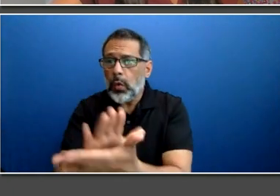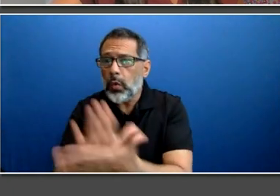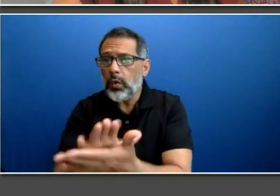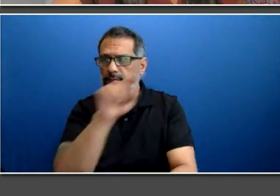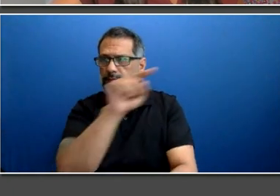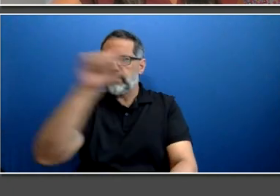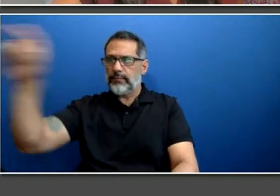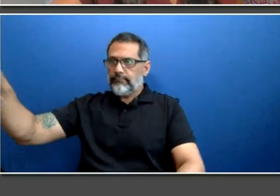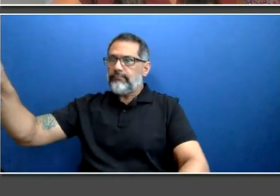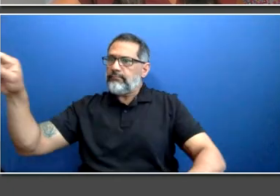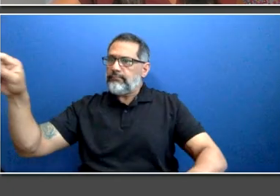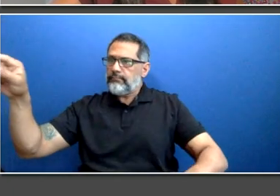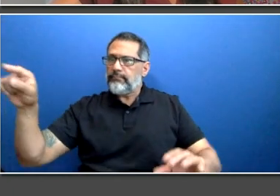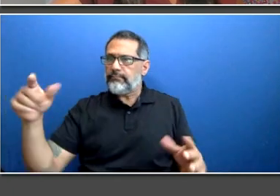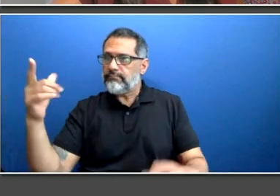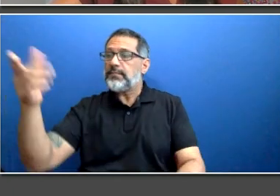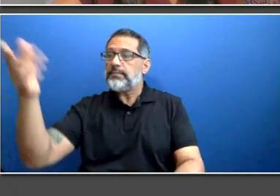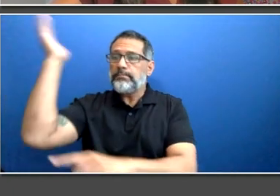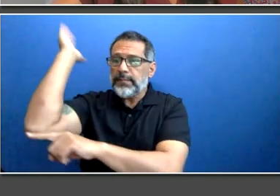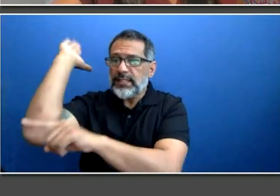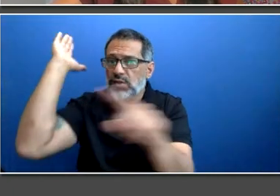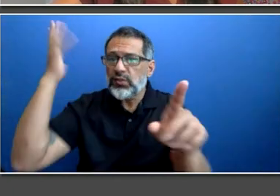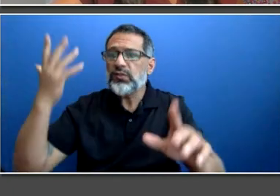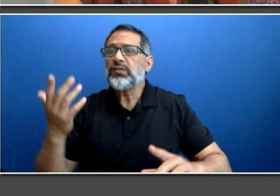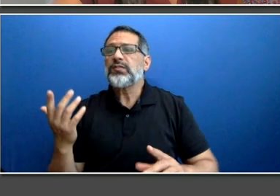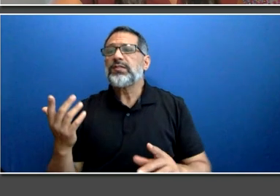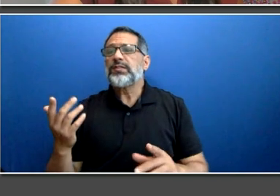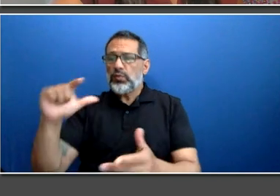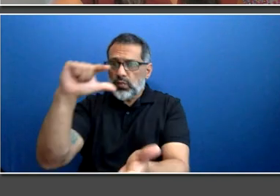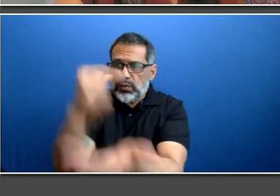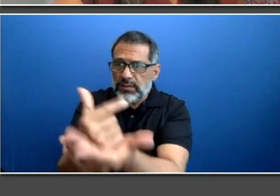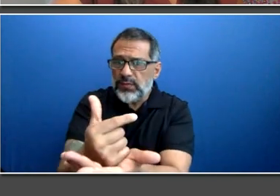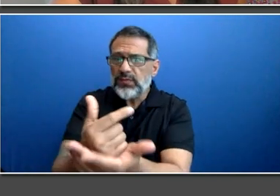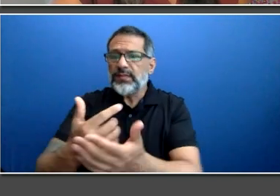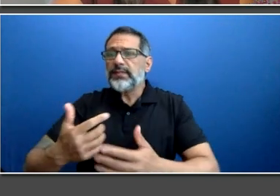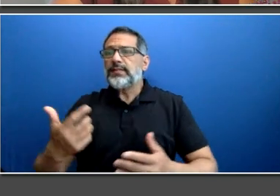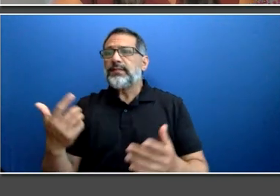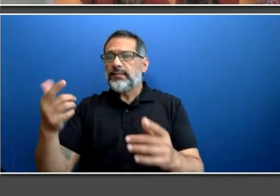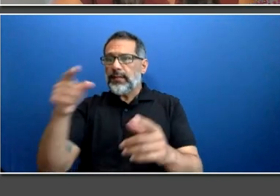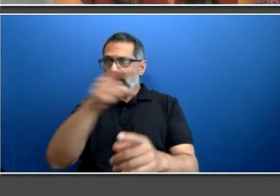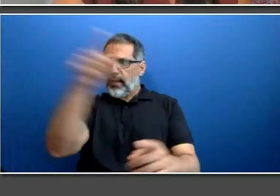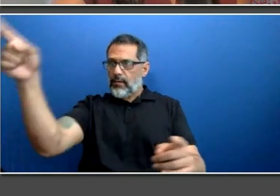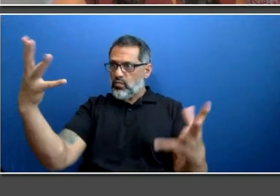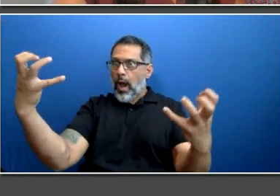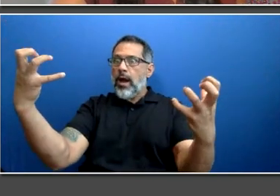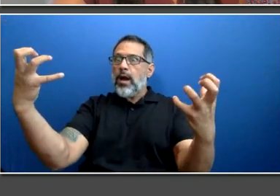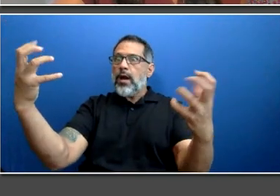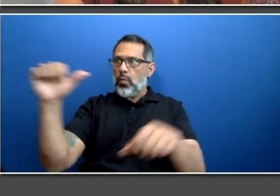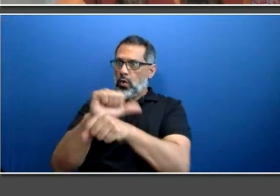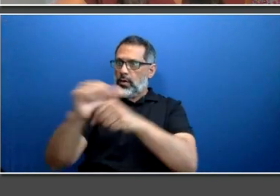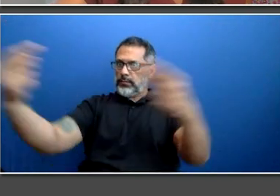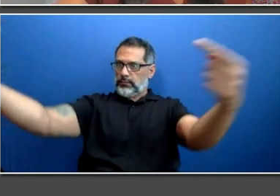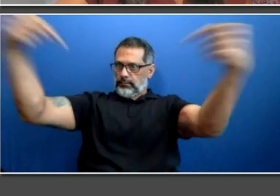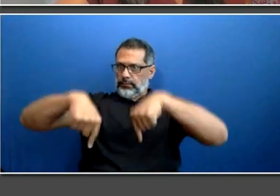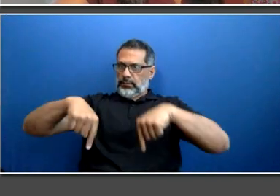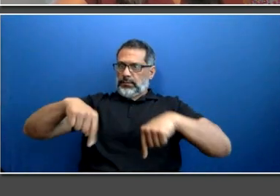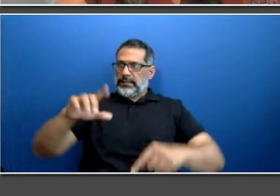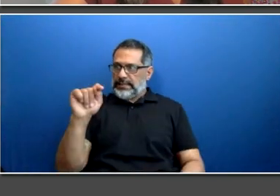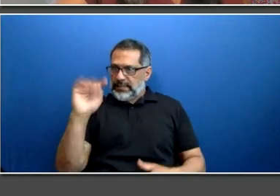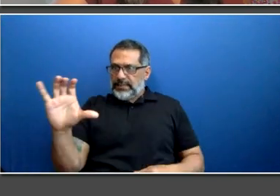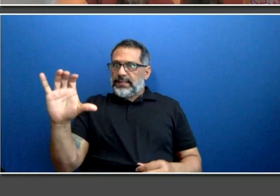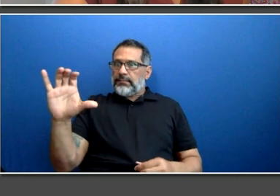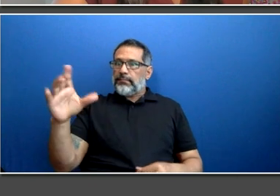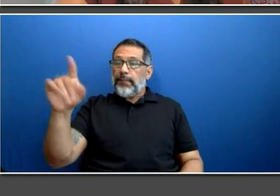recent graduates expressed a desire to work at the TTC but wanted more information about the jobs that were available or the